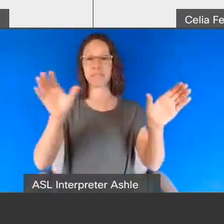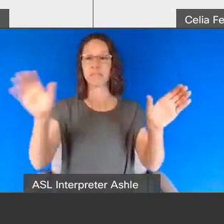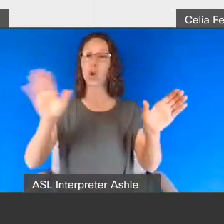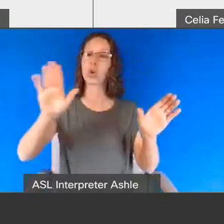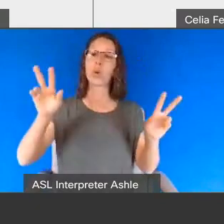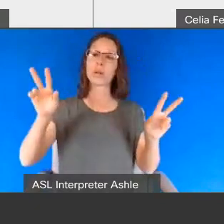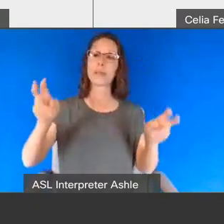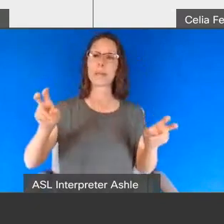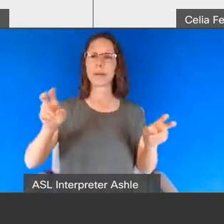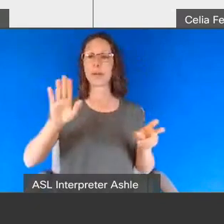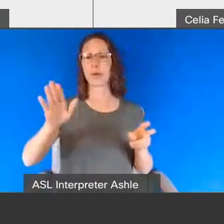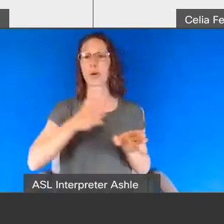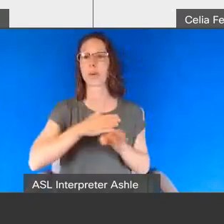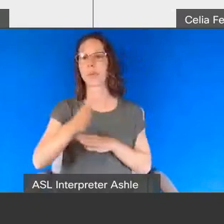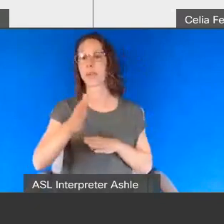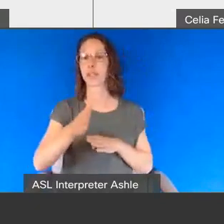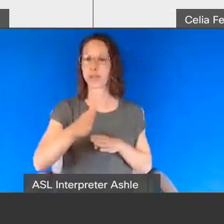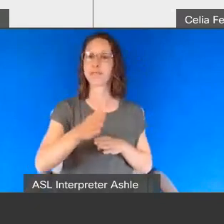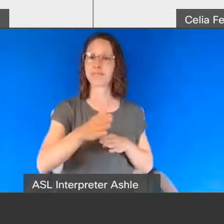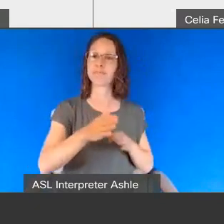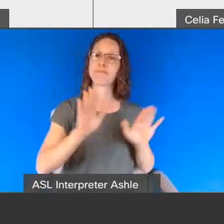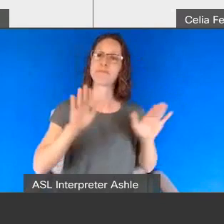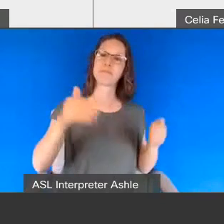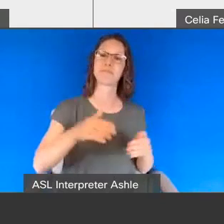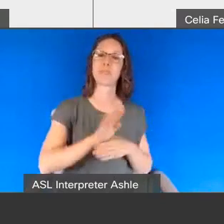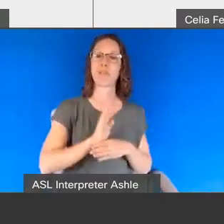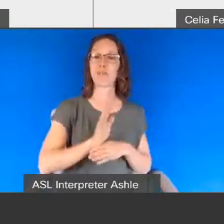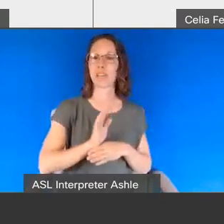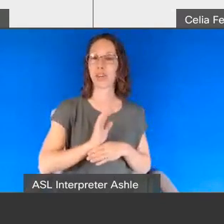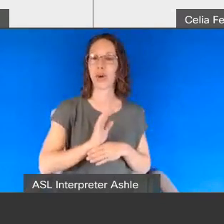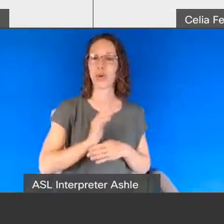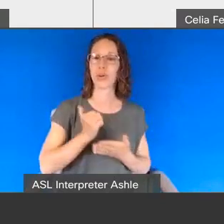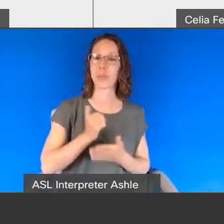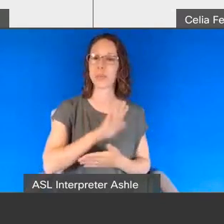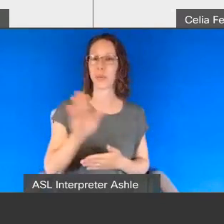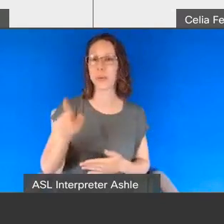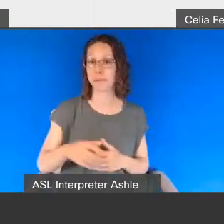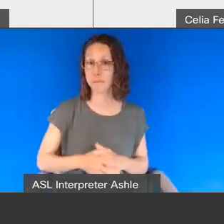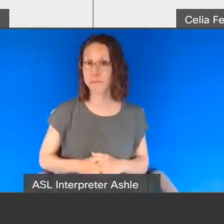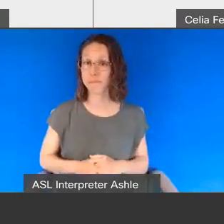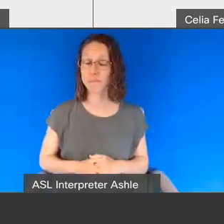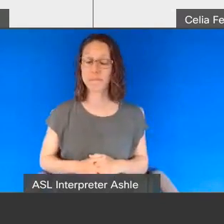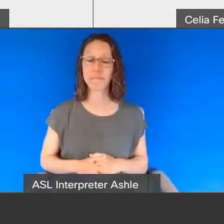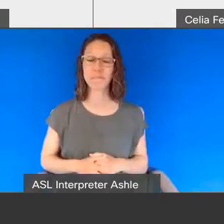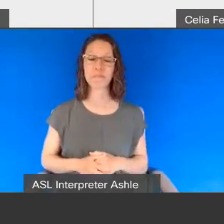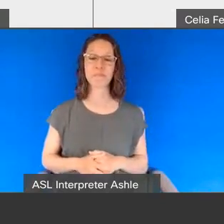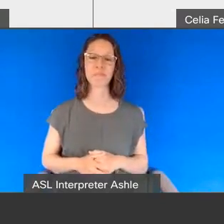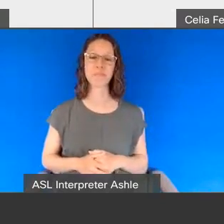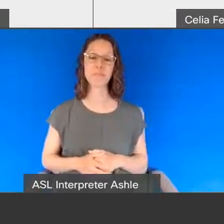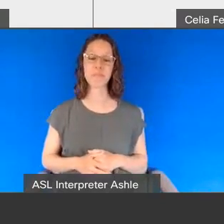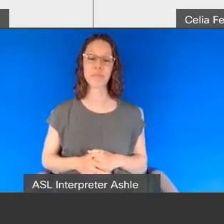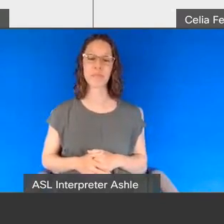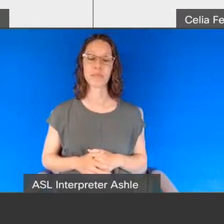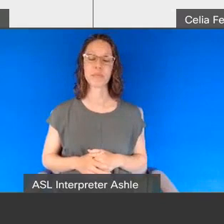particular discipline it would be tailored more towards your needs i also would like to share with you